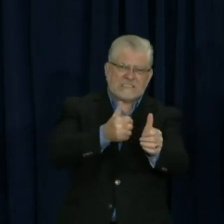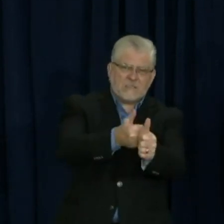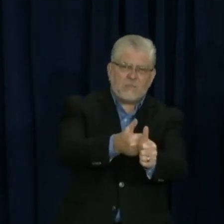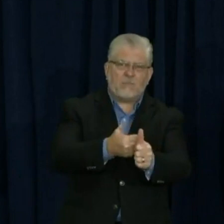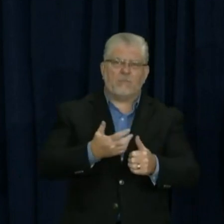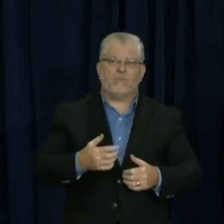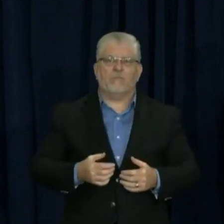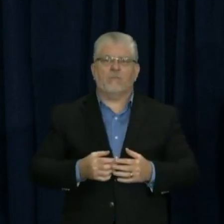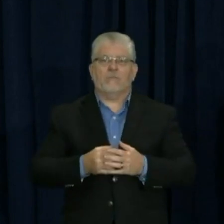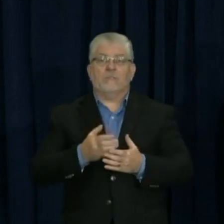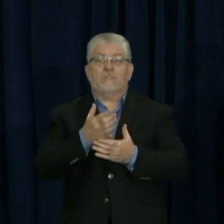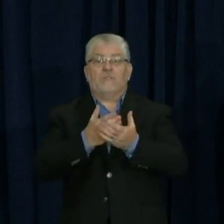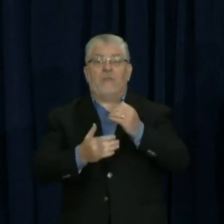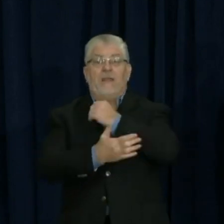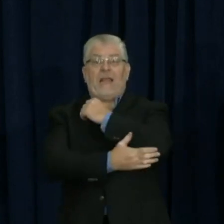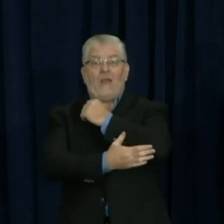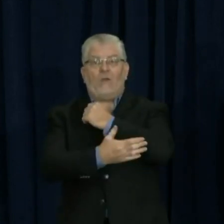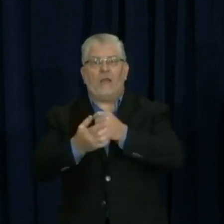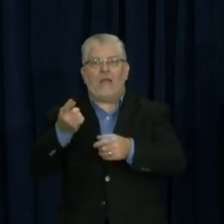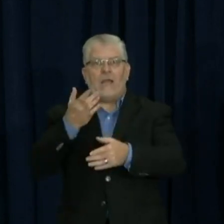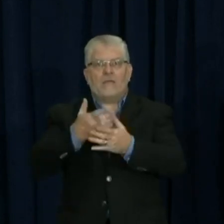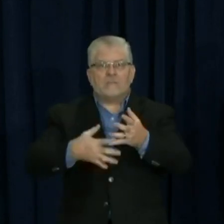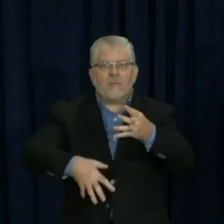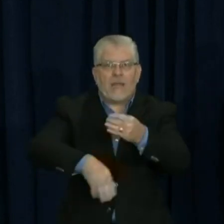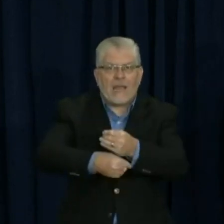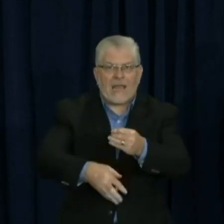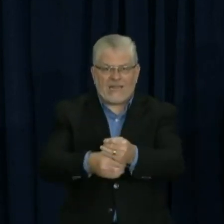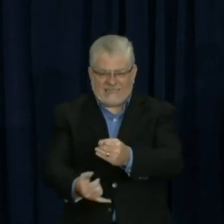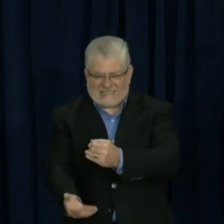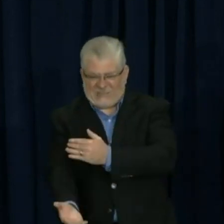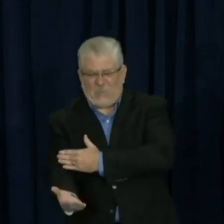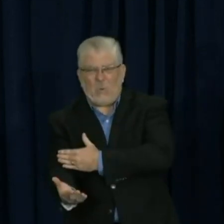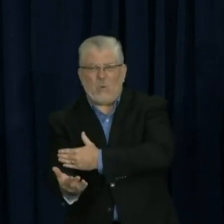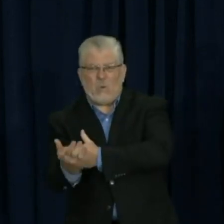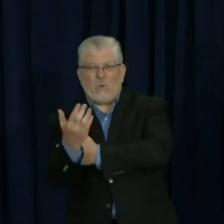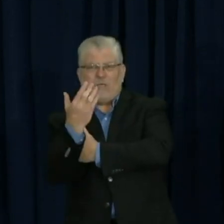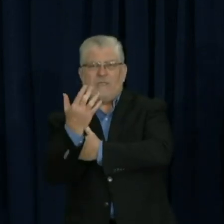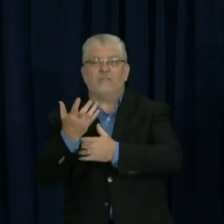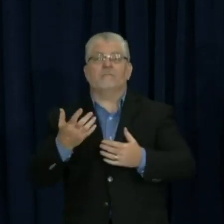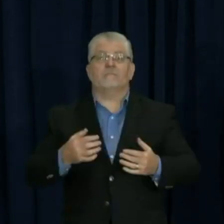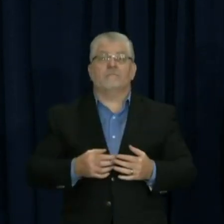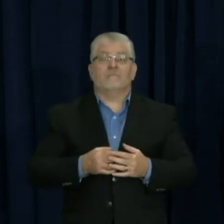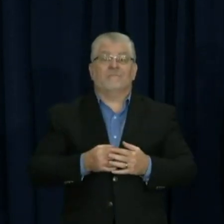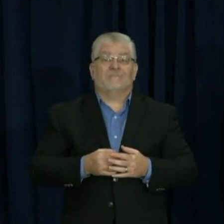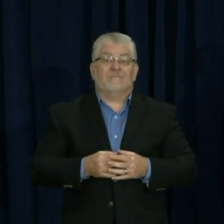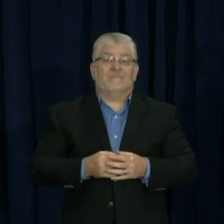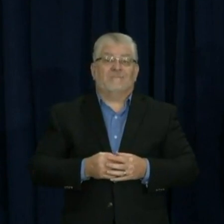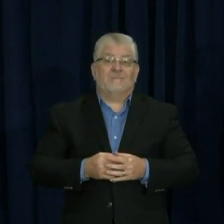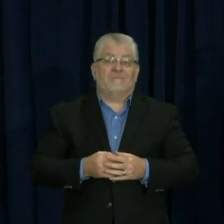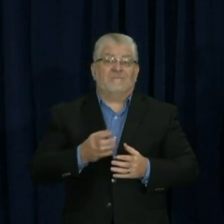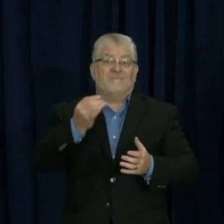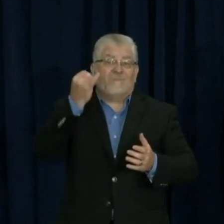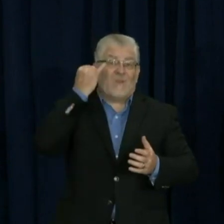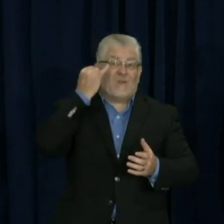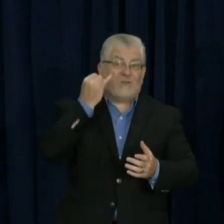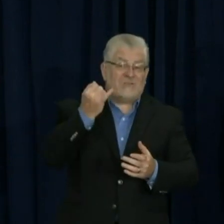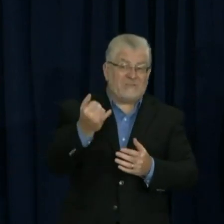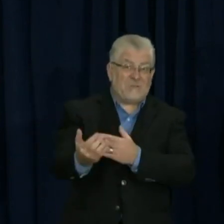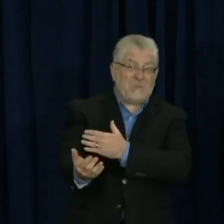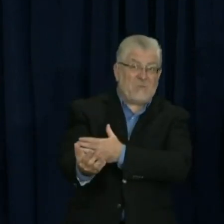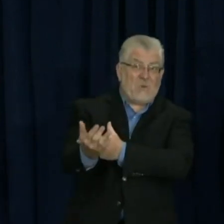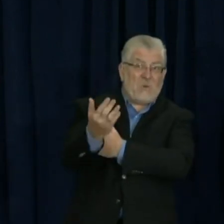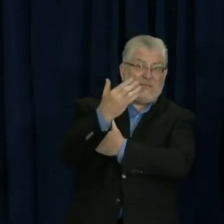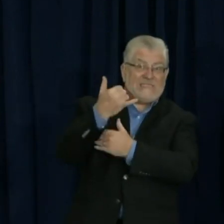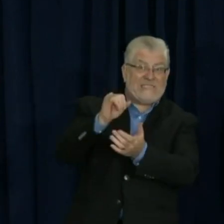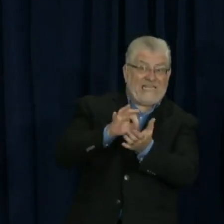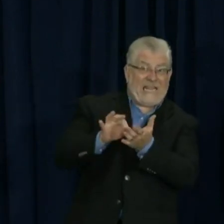made some major additions in the wee hours in the morning. So if you checked kind of early on this morning, you may want to check